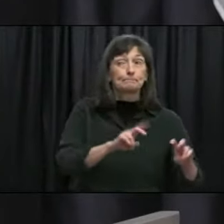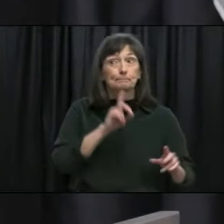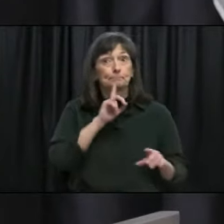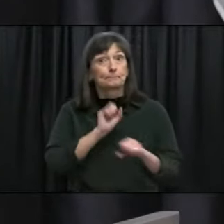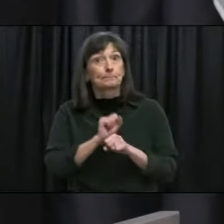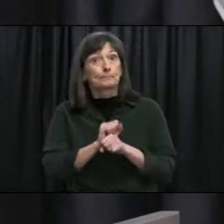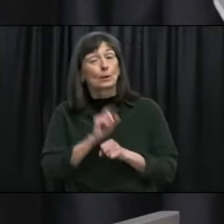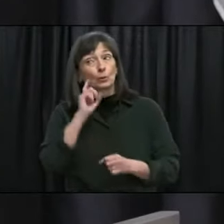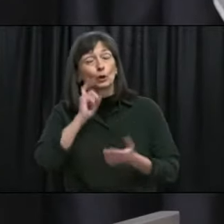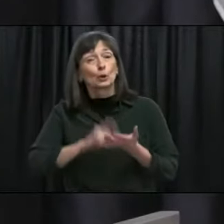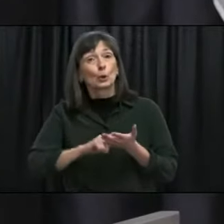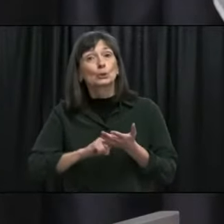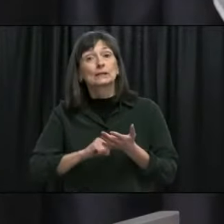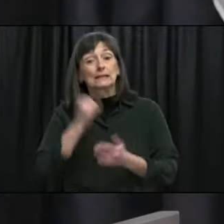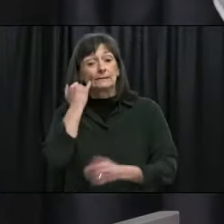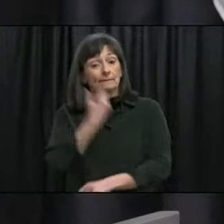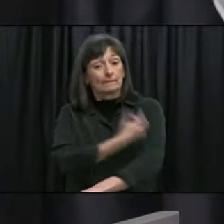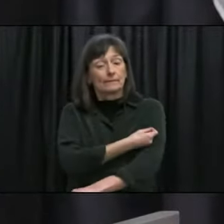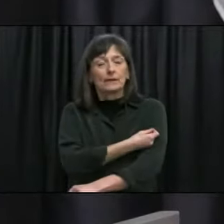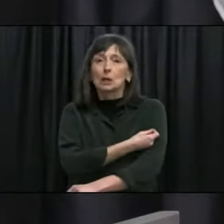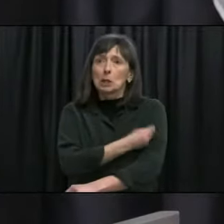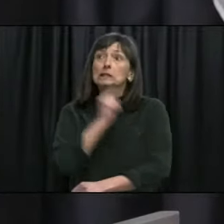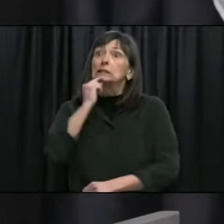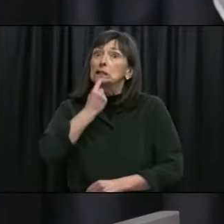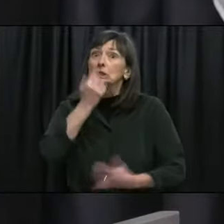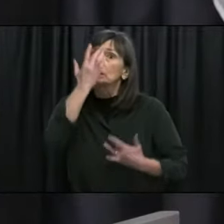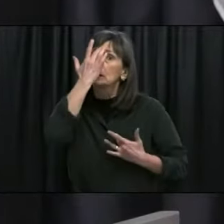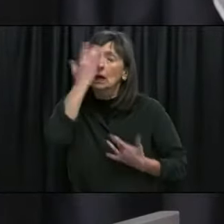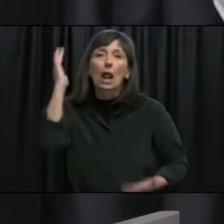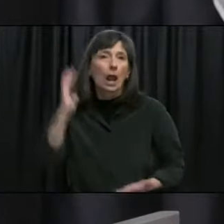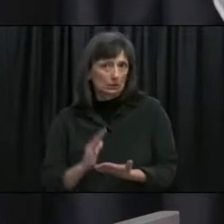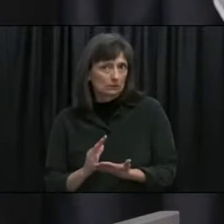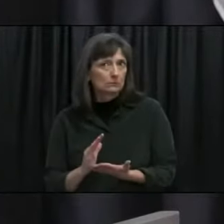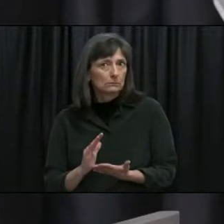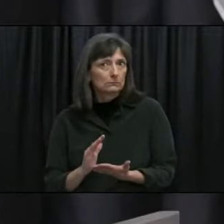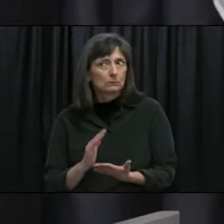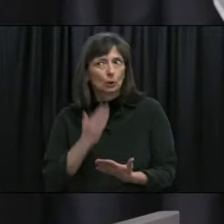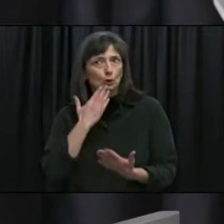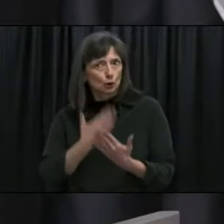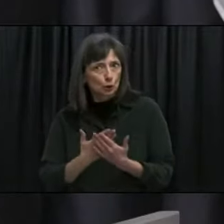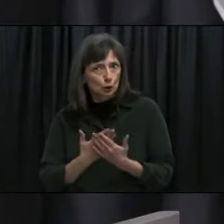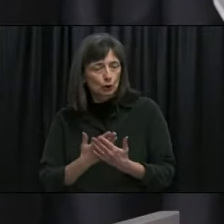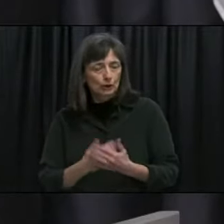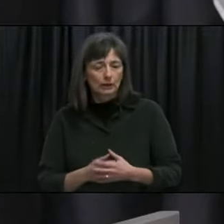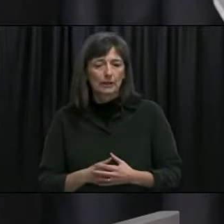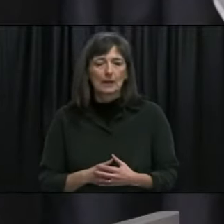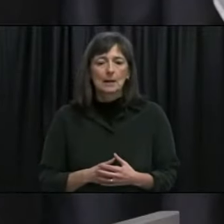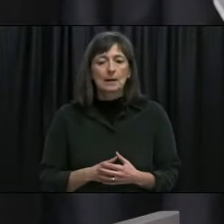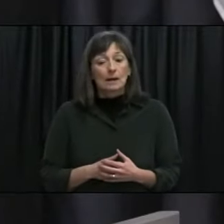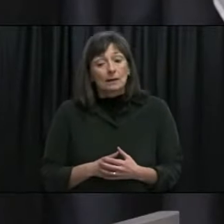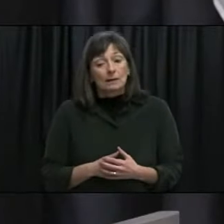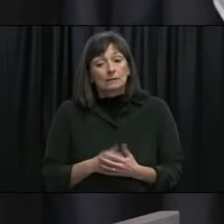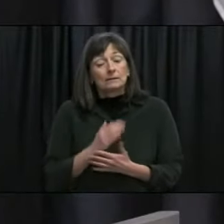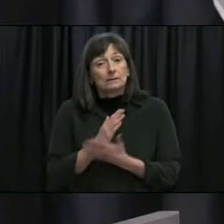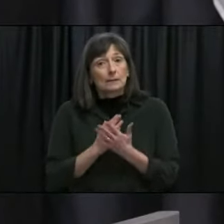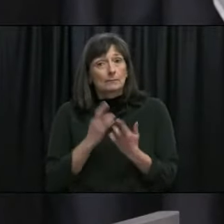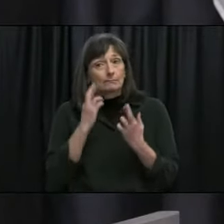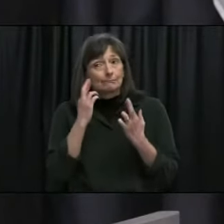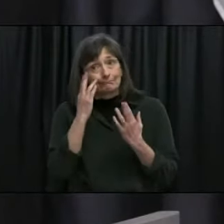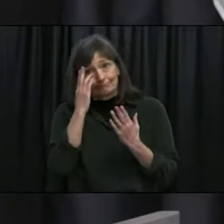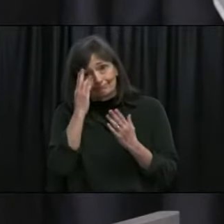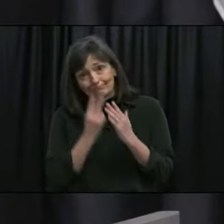in severe disease with its use which is really good so that does give us hope that